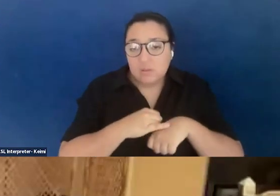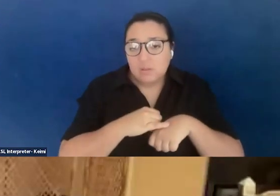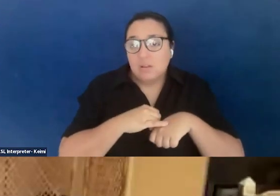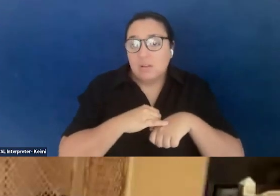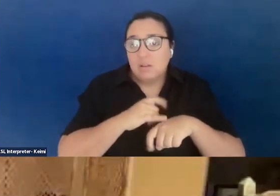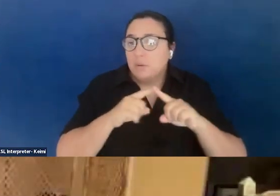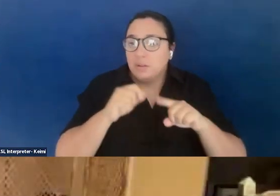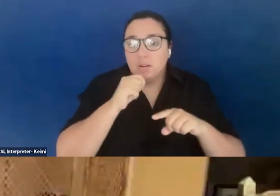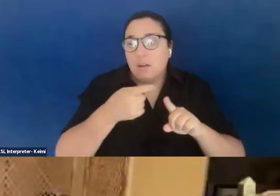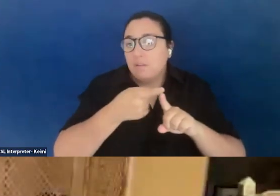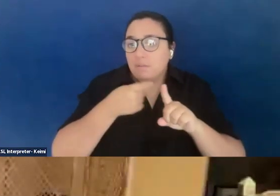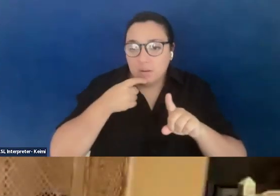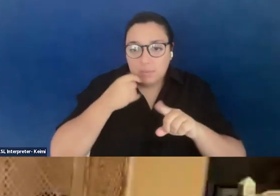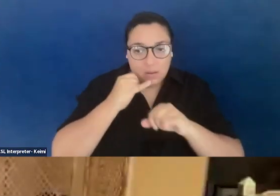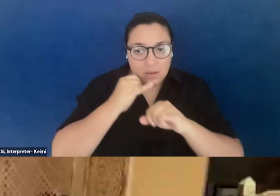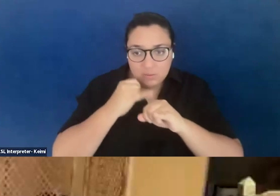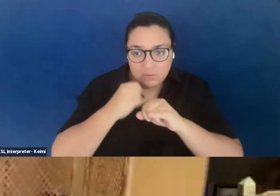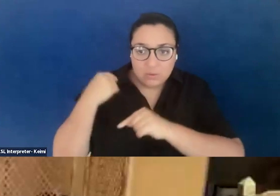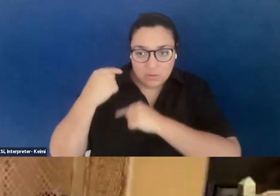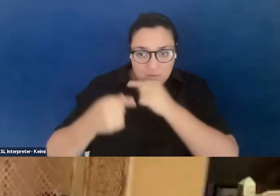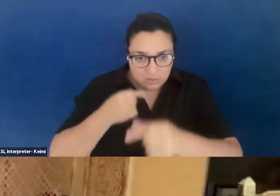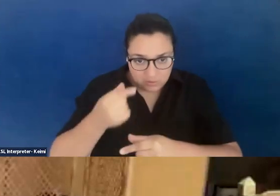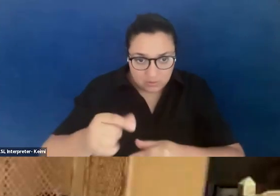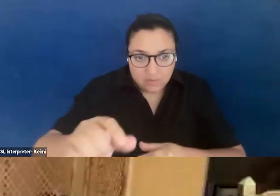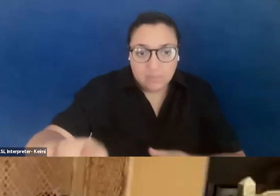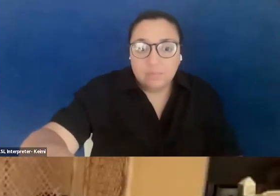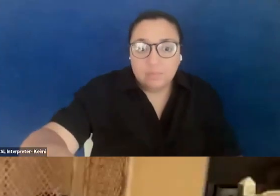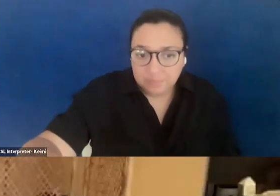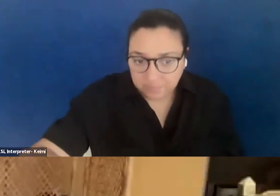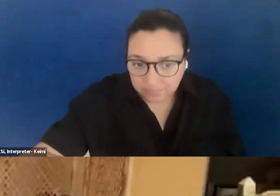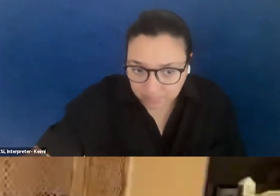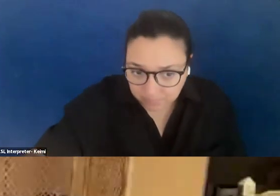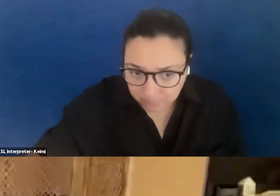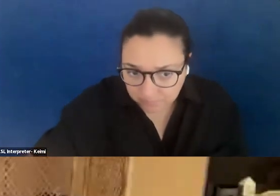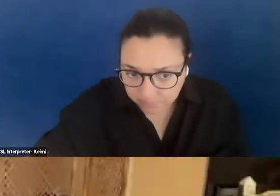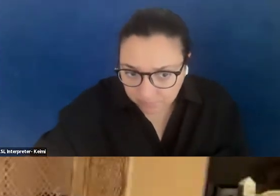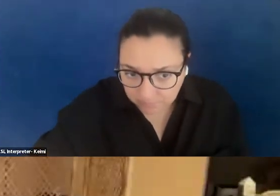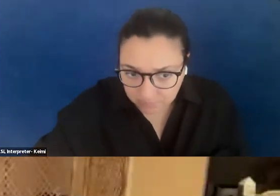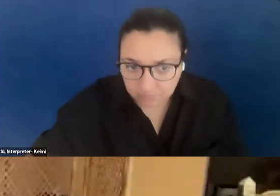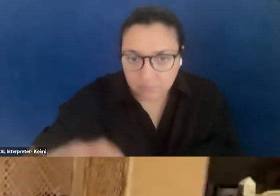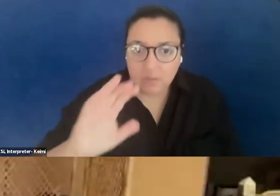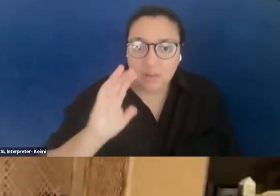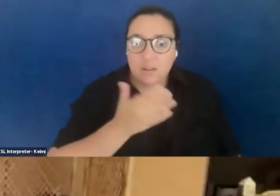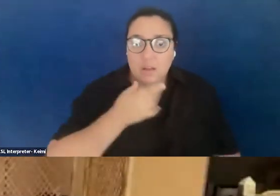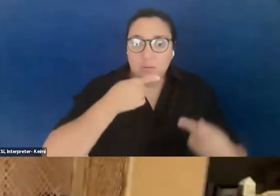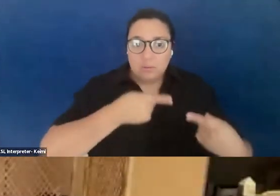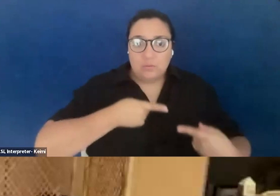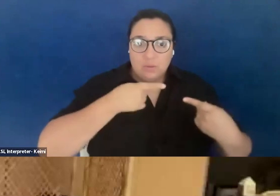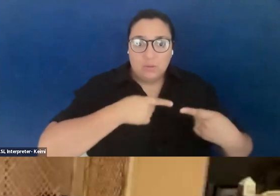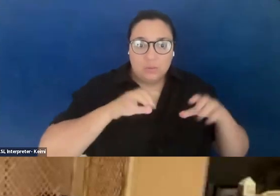generationally. I think our struggle is to find a way to do things differently,